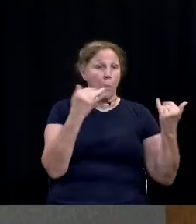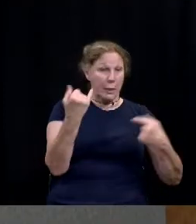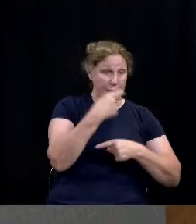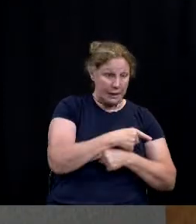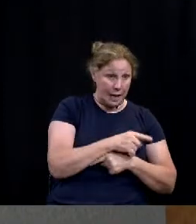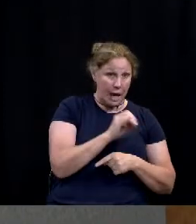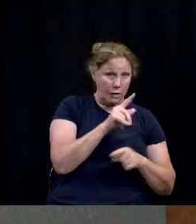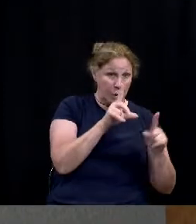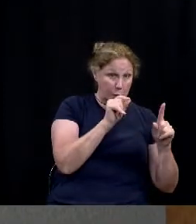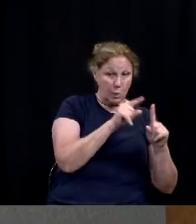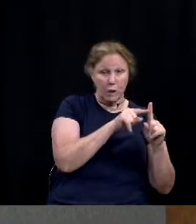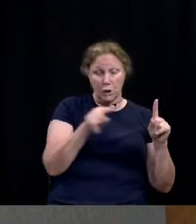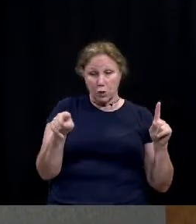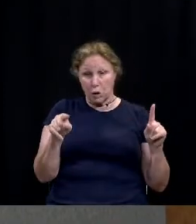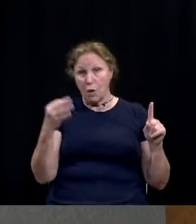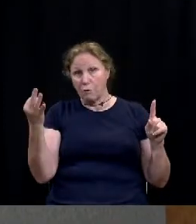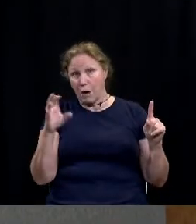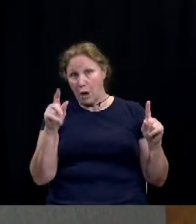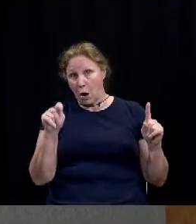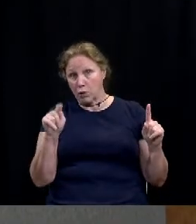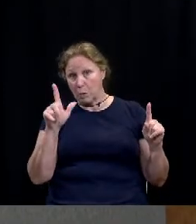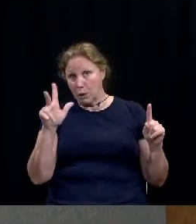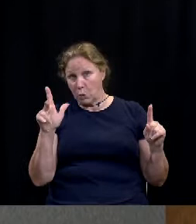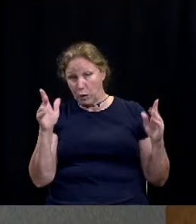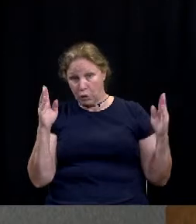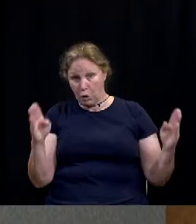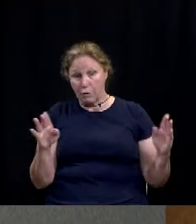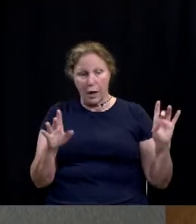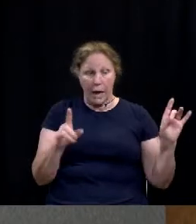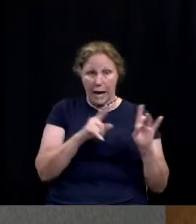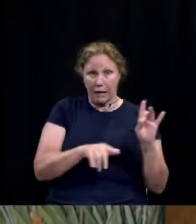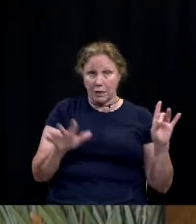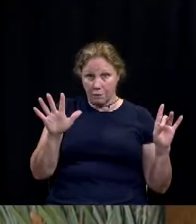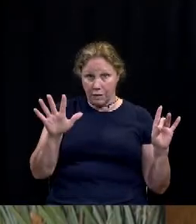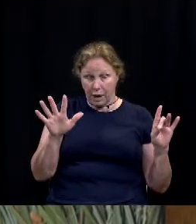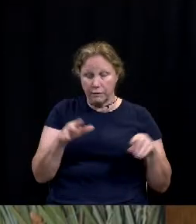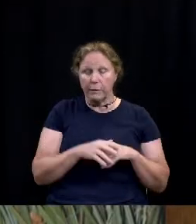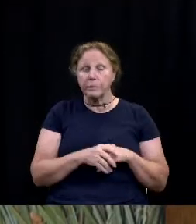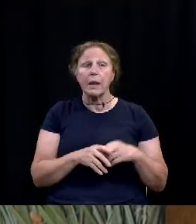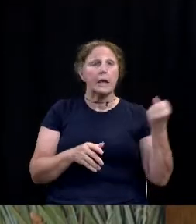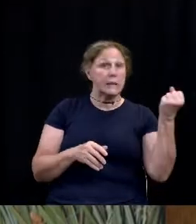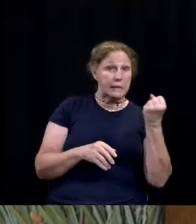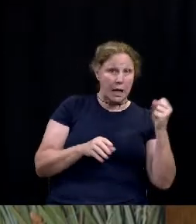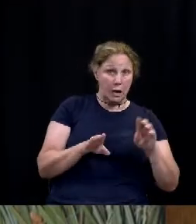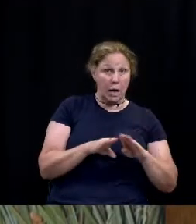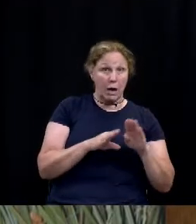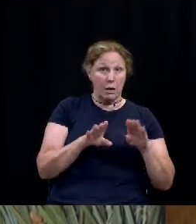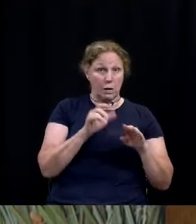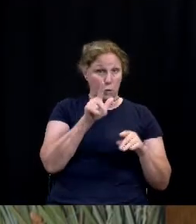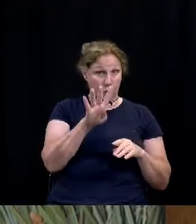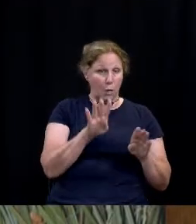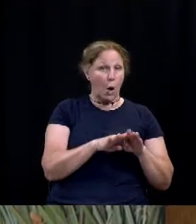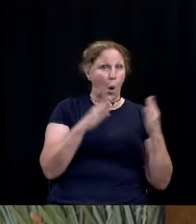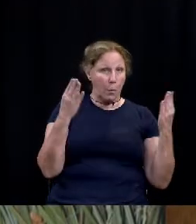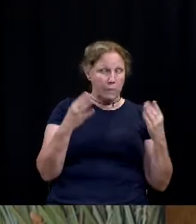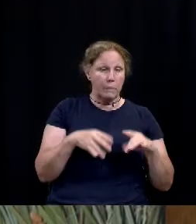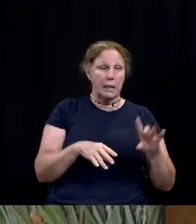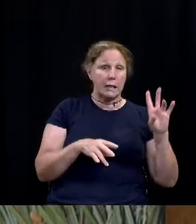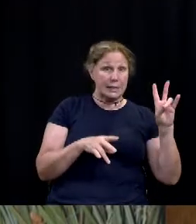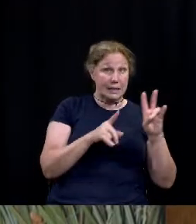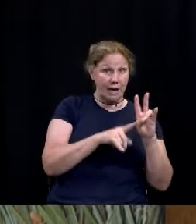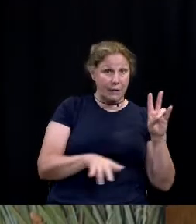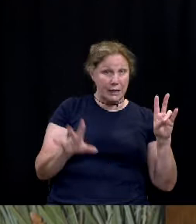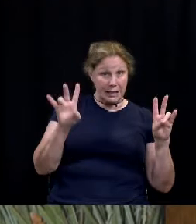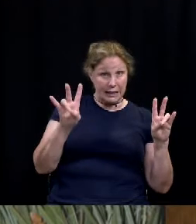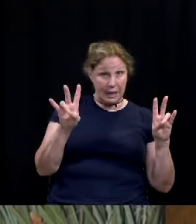the 20th through Friday, October the 23rd from 8 a.m. to 5 p.m. Saturday, October 24th, the polls will be open from 7 a